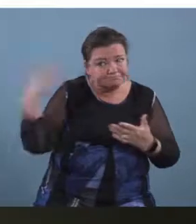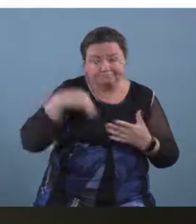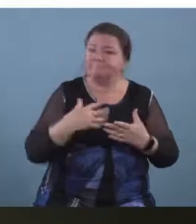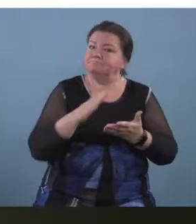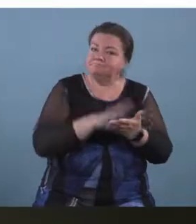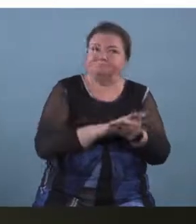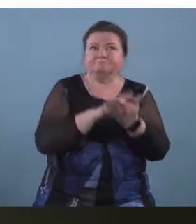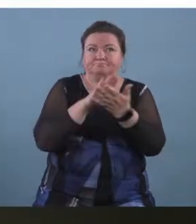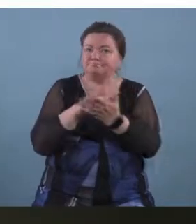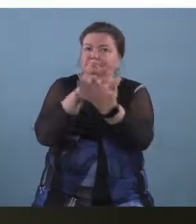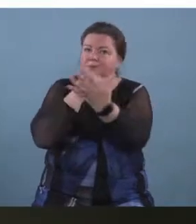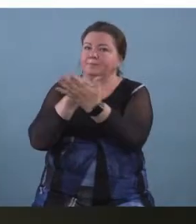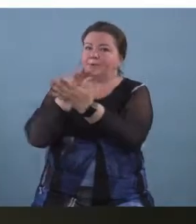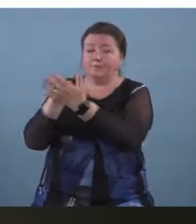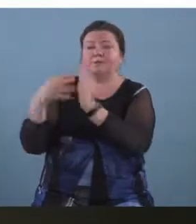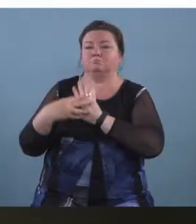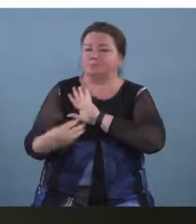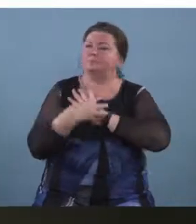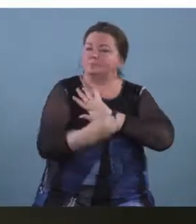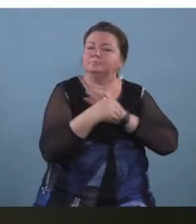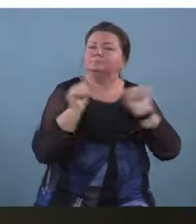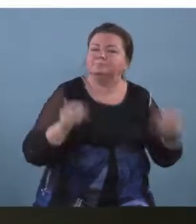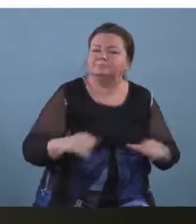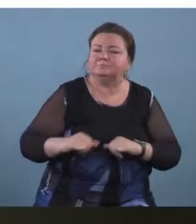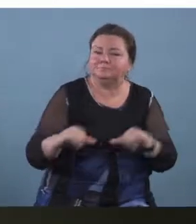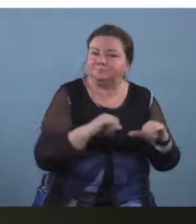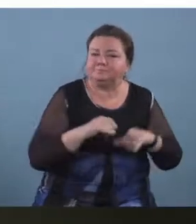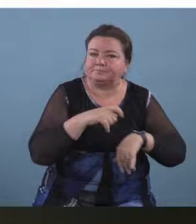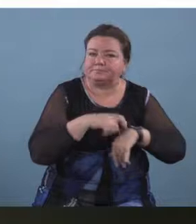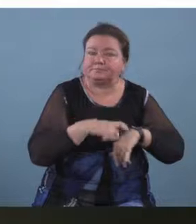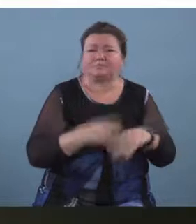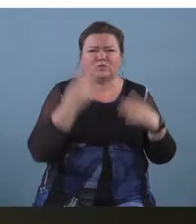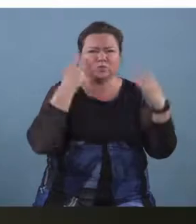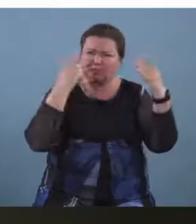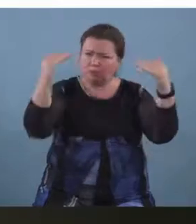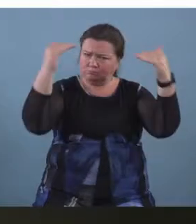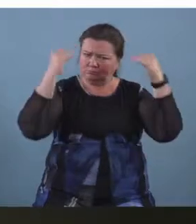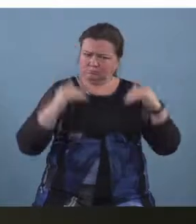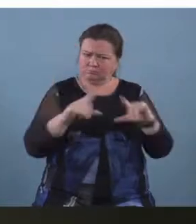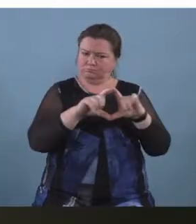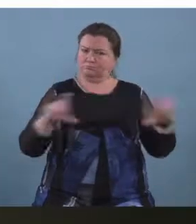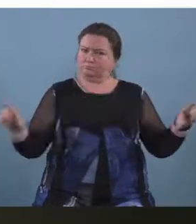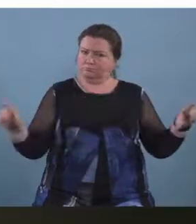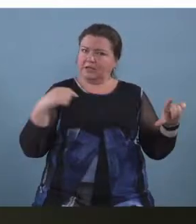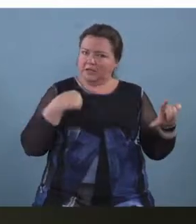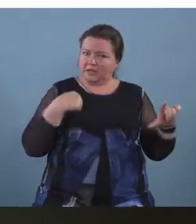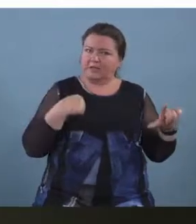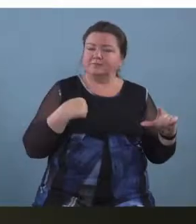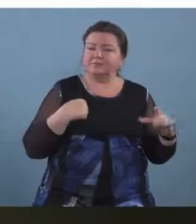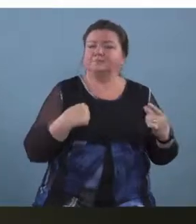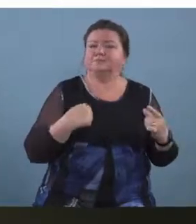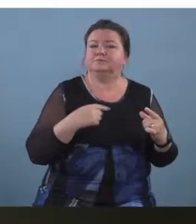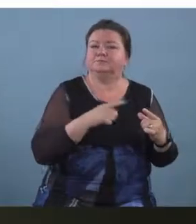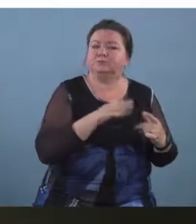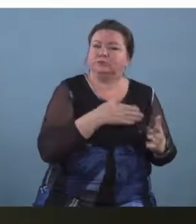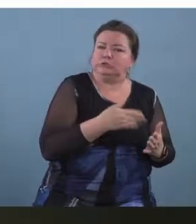if you look at the bottom row you will see uh what looks more like music